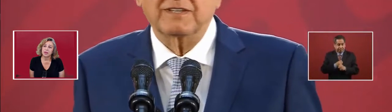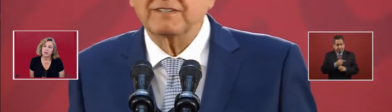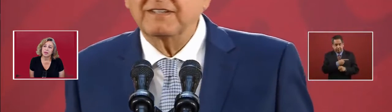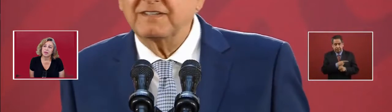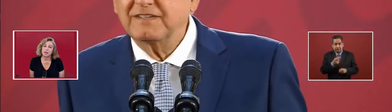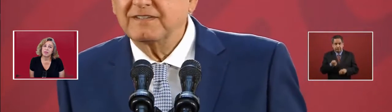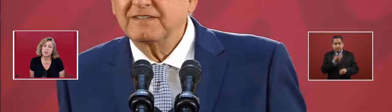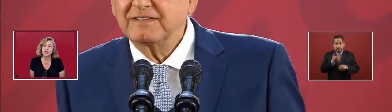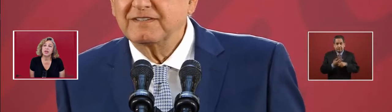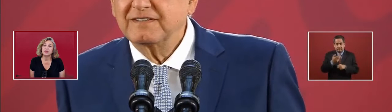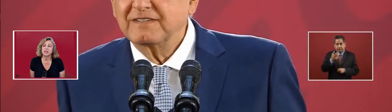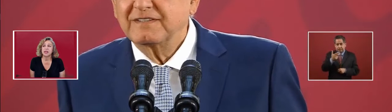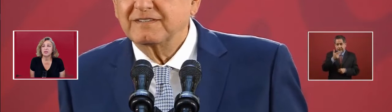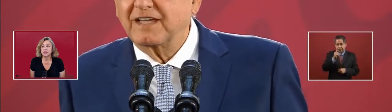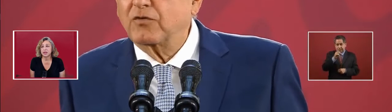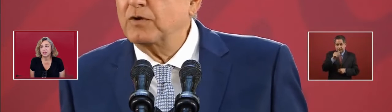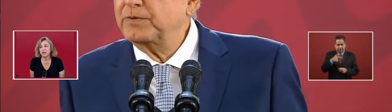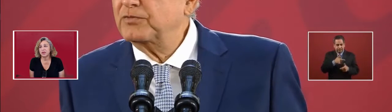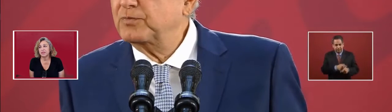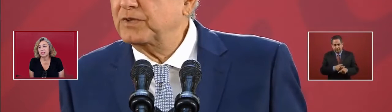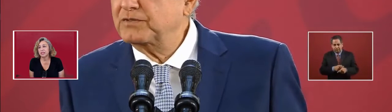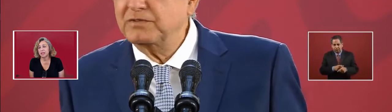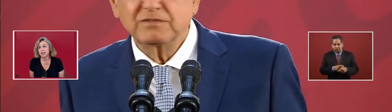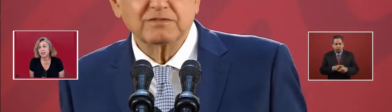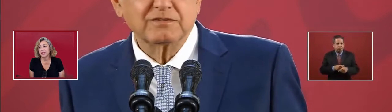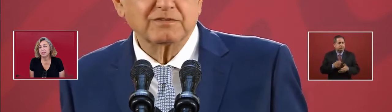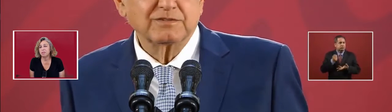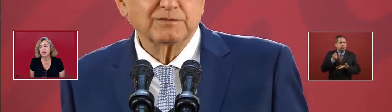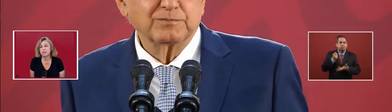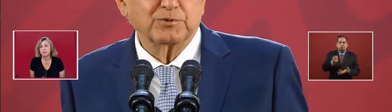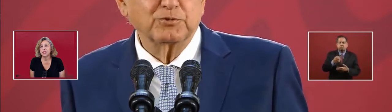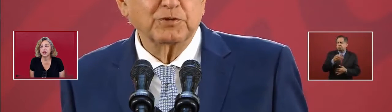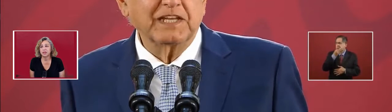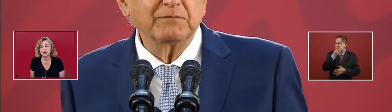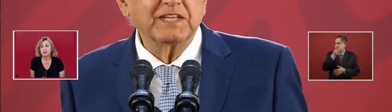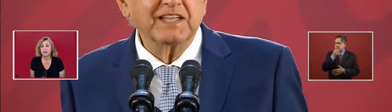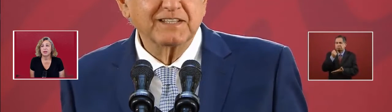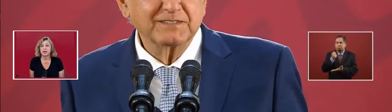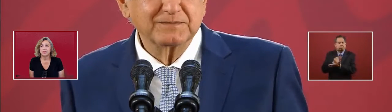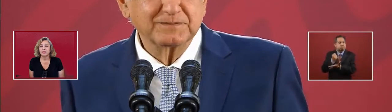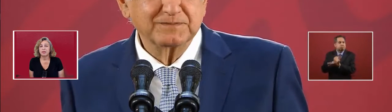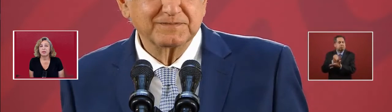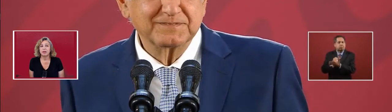Three years that he was Secretary of Hacienda. He made the budget.